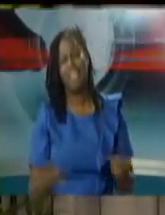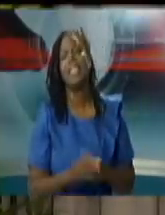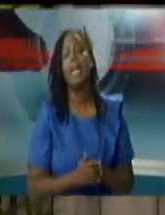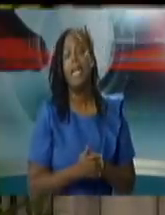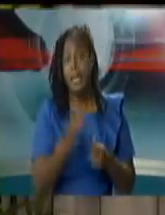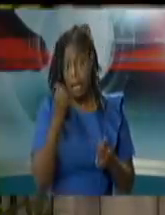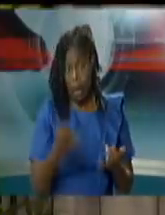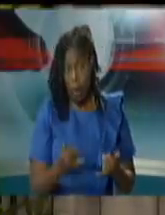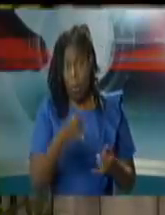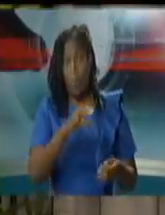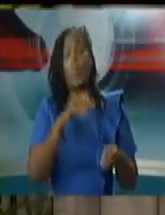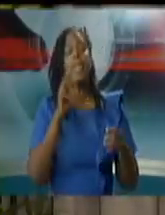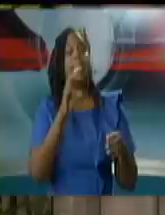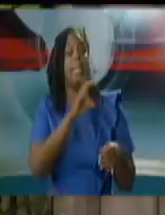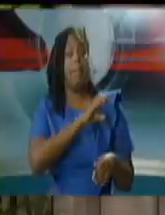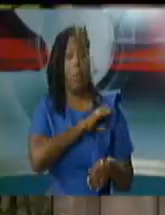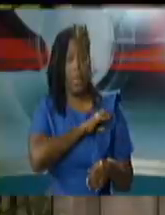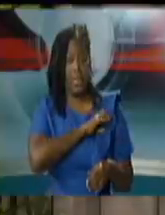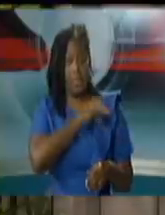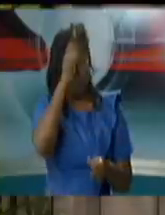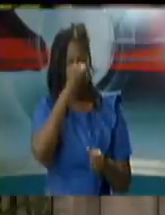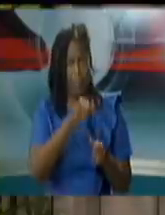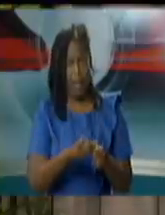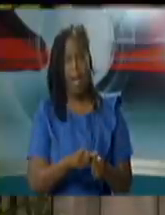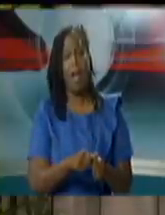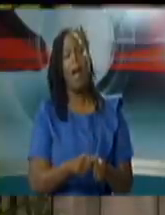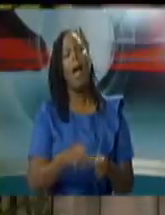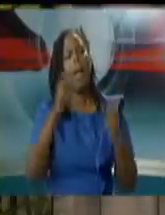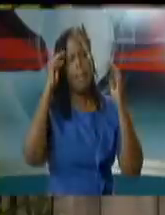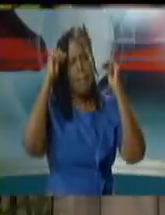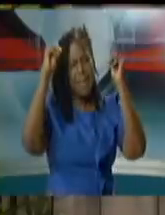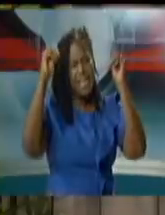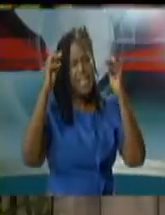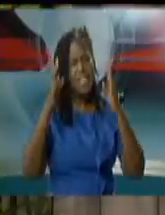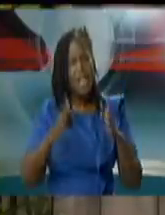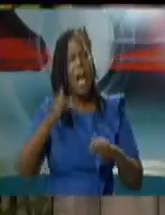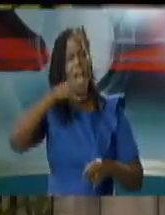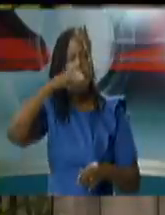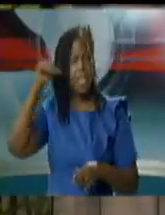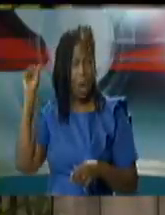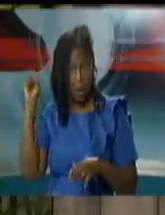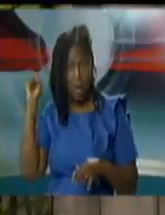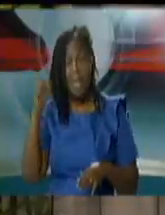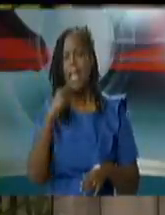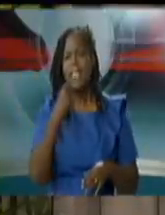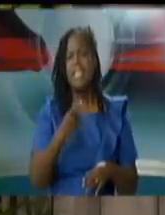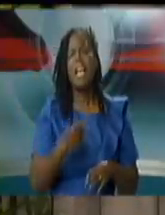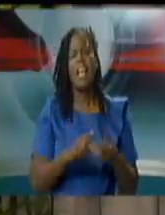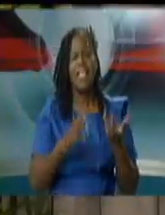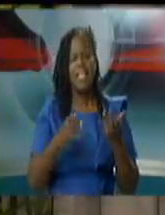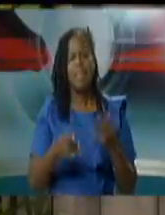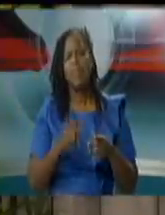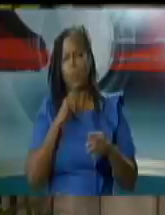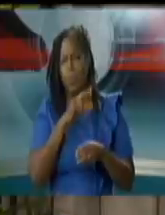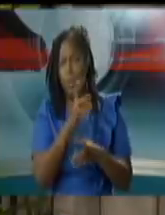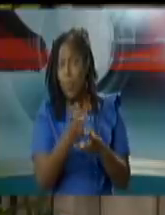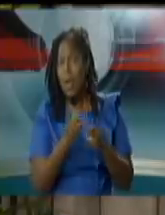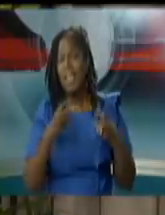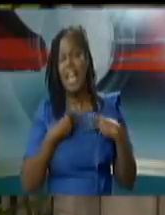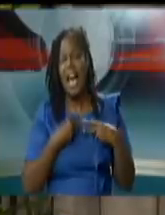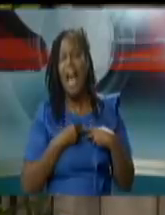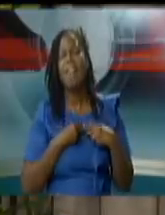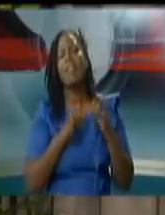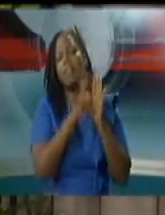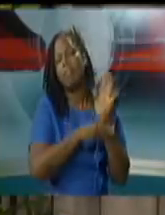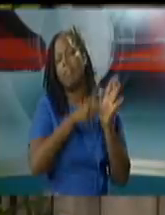young um at very early in our tenure reported to the population on the use of the video recording suites